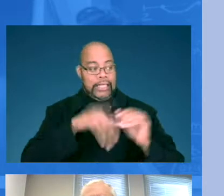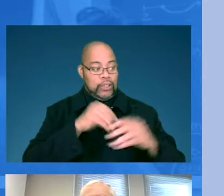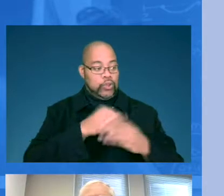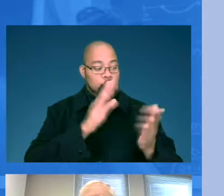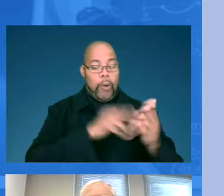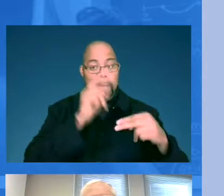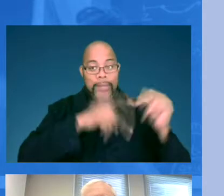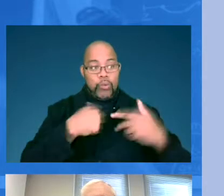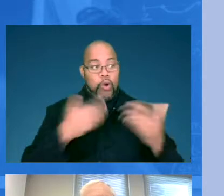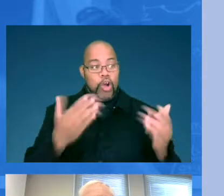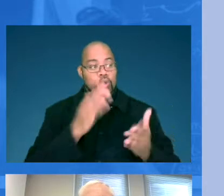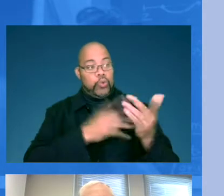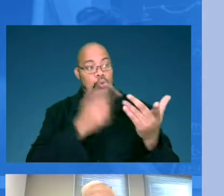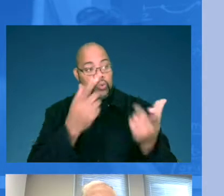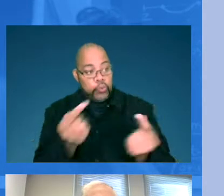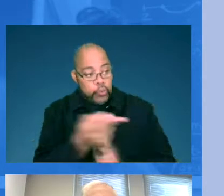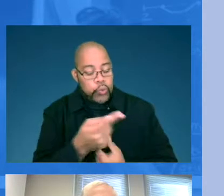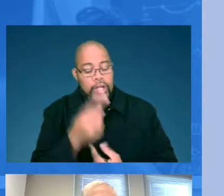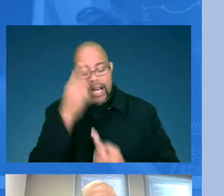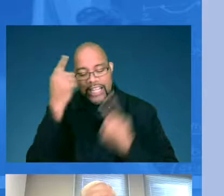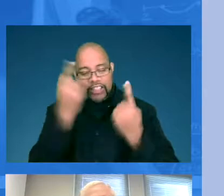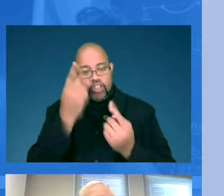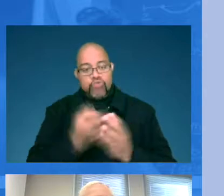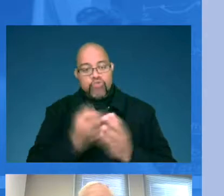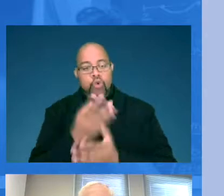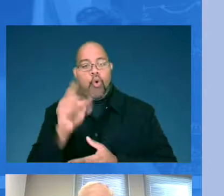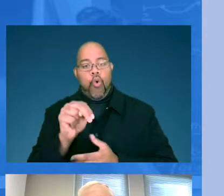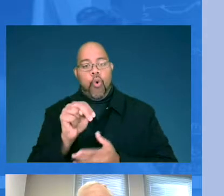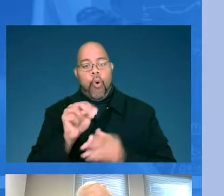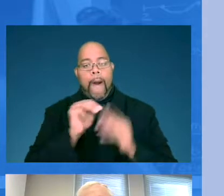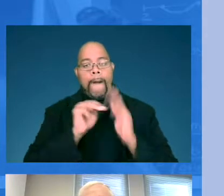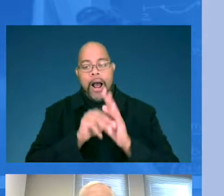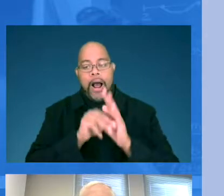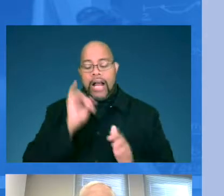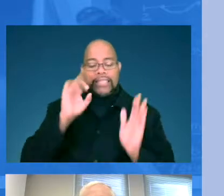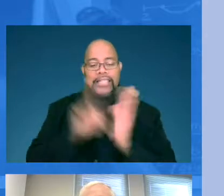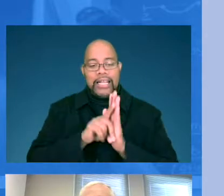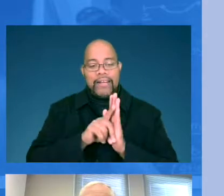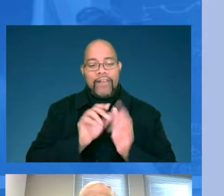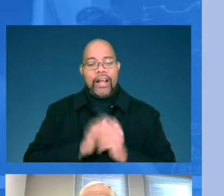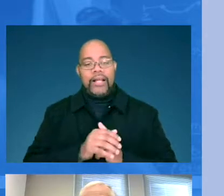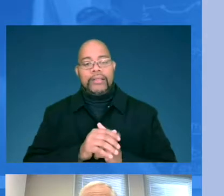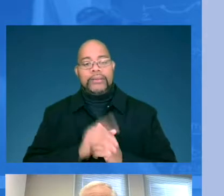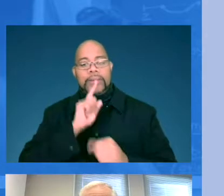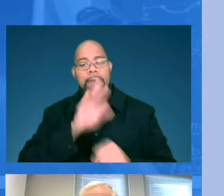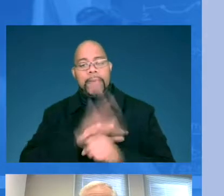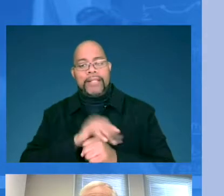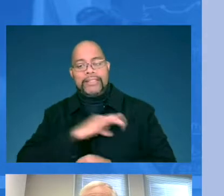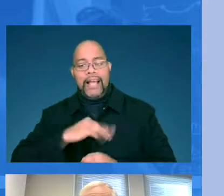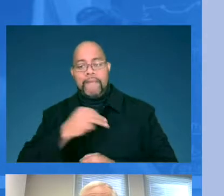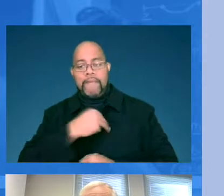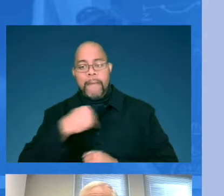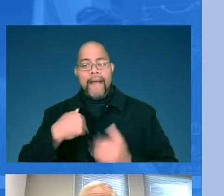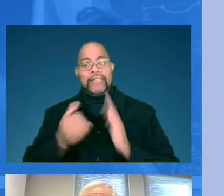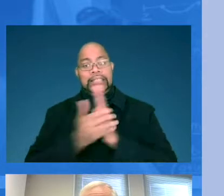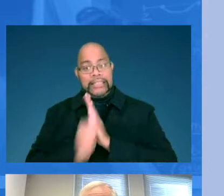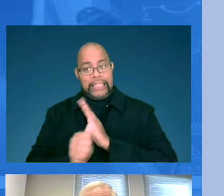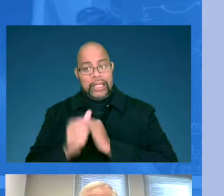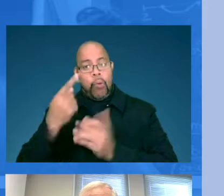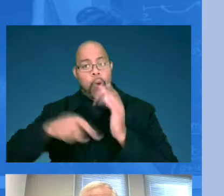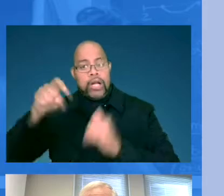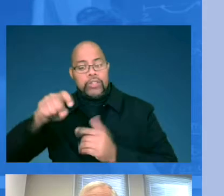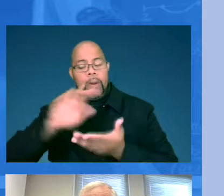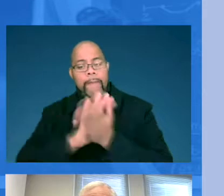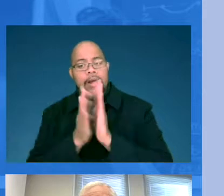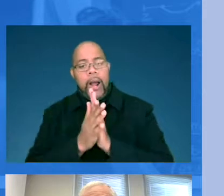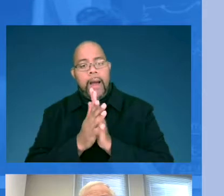do is consider a grow-your-own model by identifying a committed staff member who has the skill set necessary to become an effective school